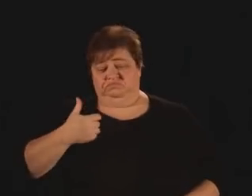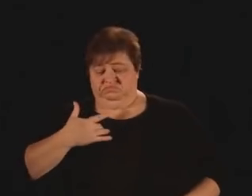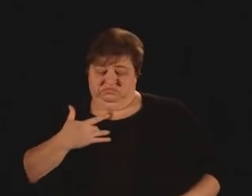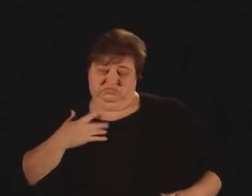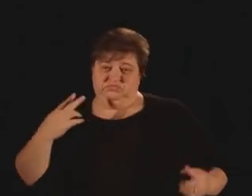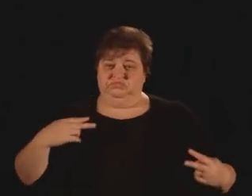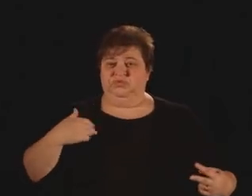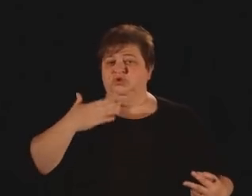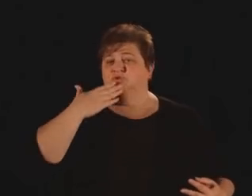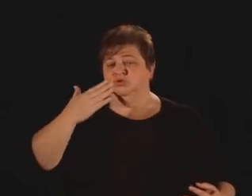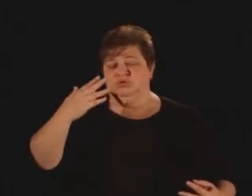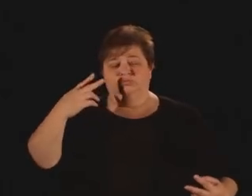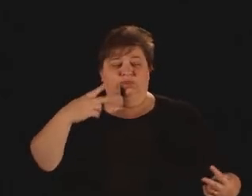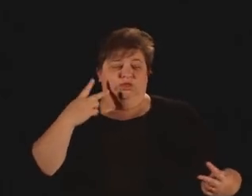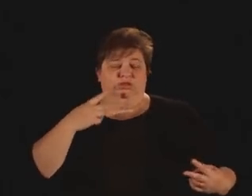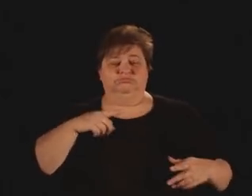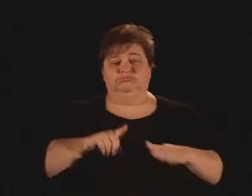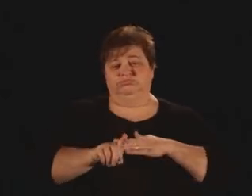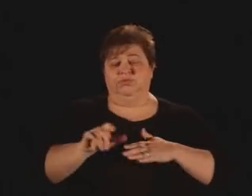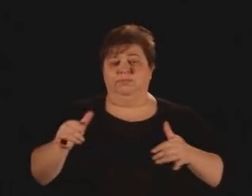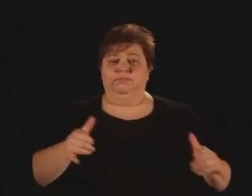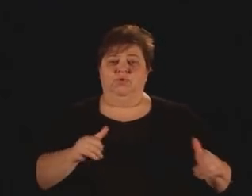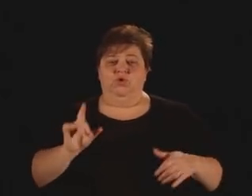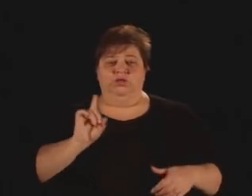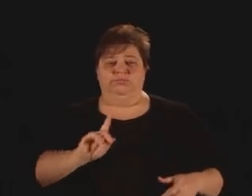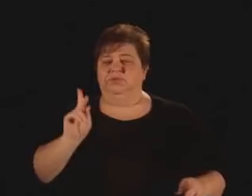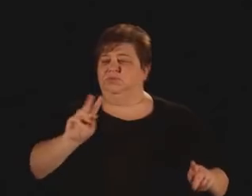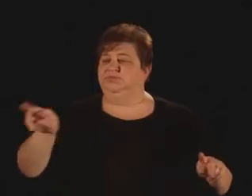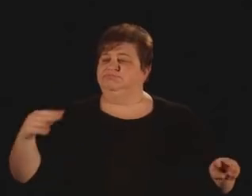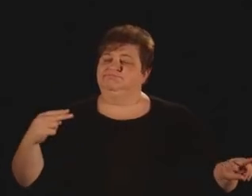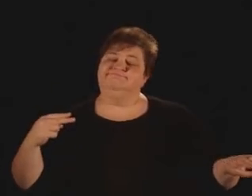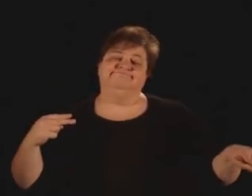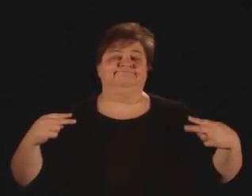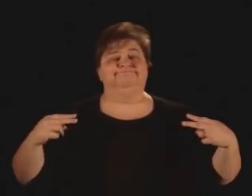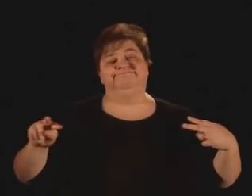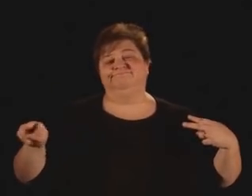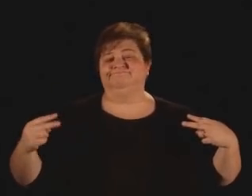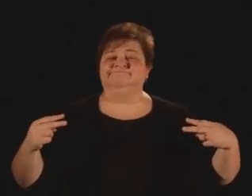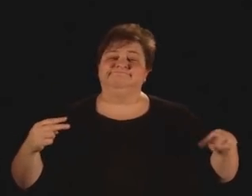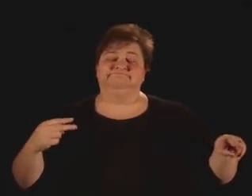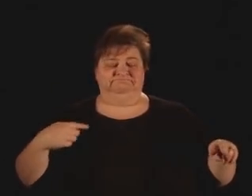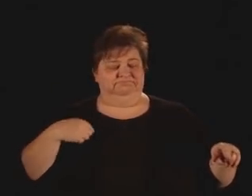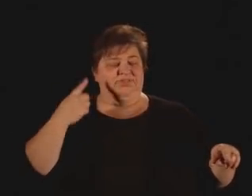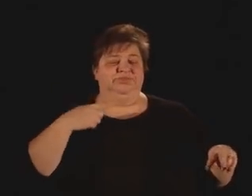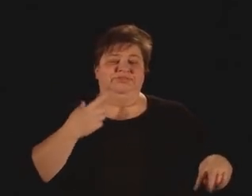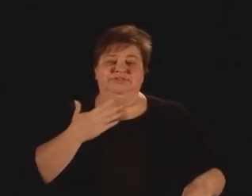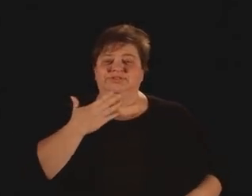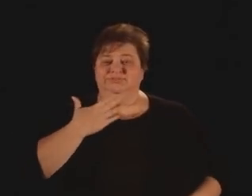you will perceive every casual glance cast your way as a sign of admiration.